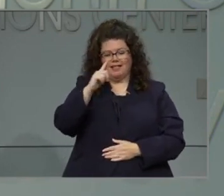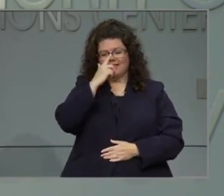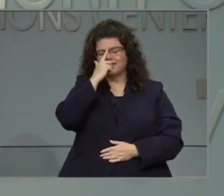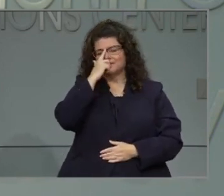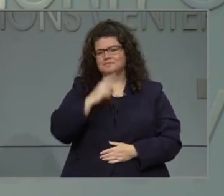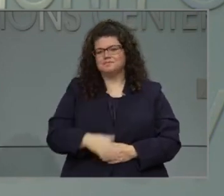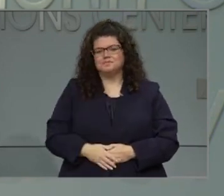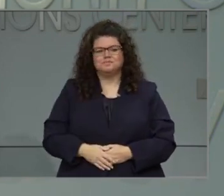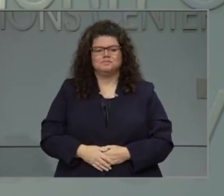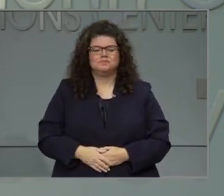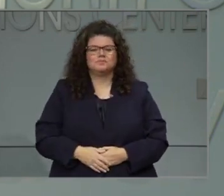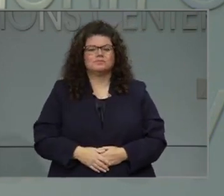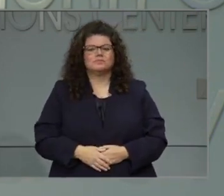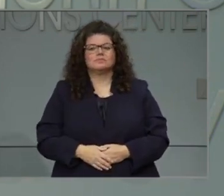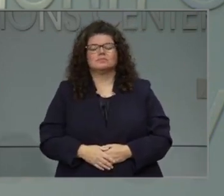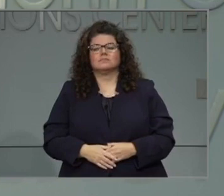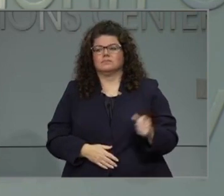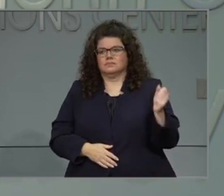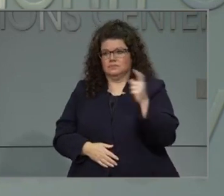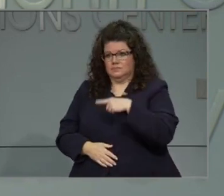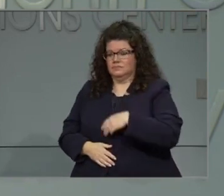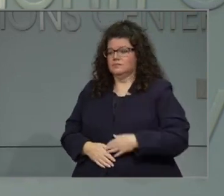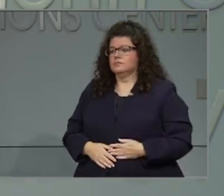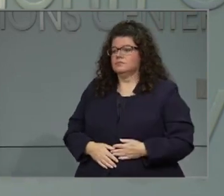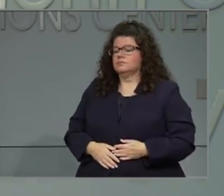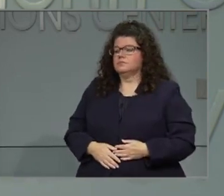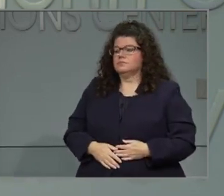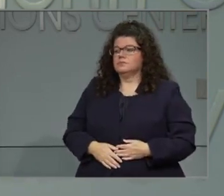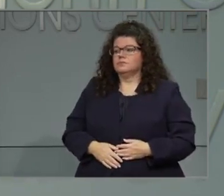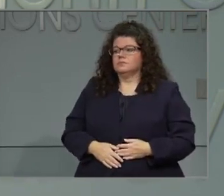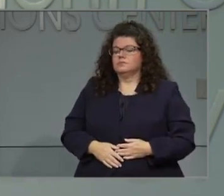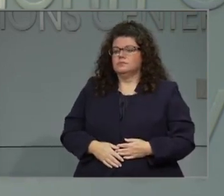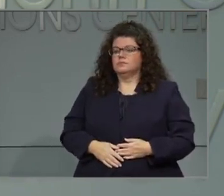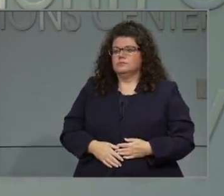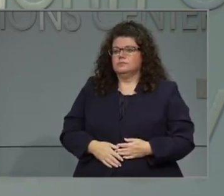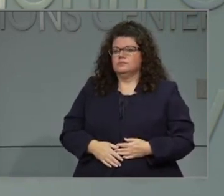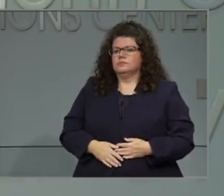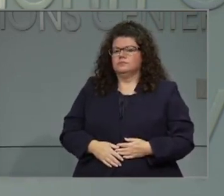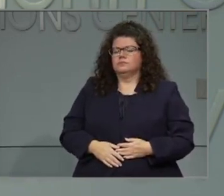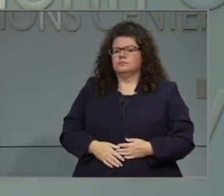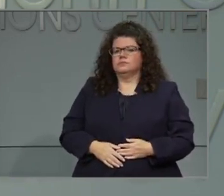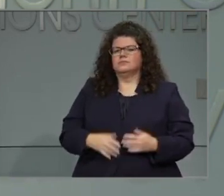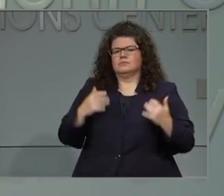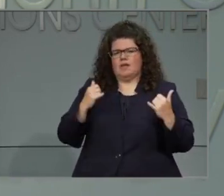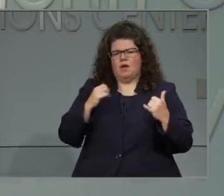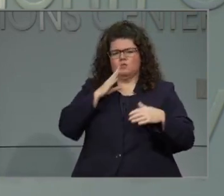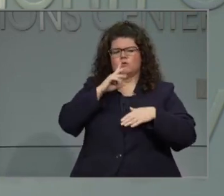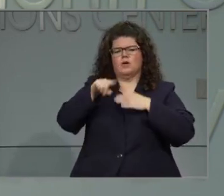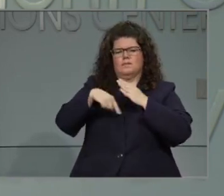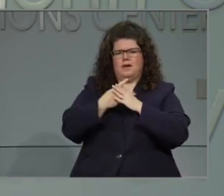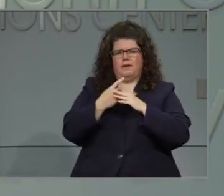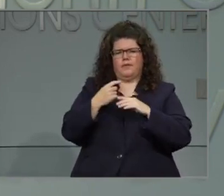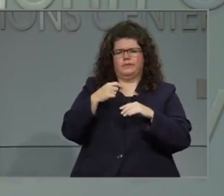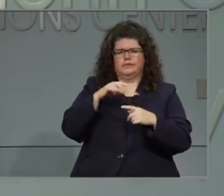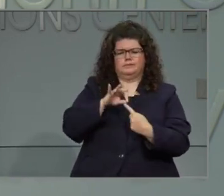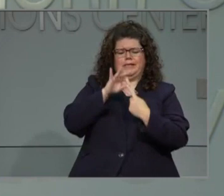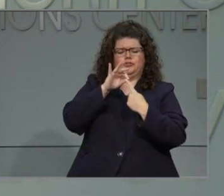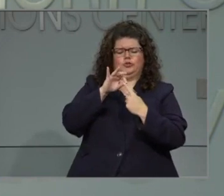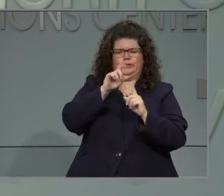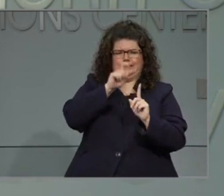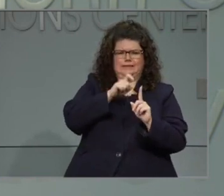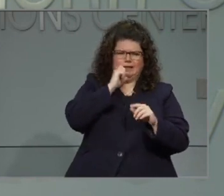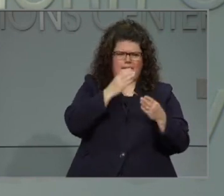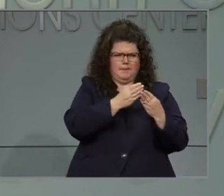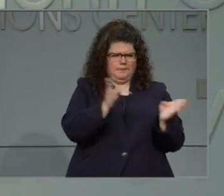this particular announcement does not drill down on this, but special needs students who are solely